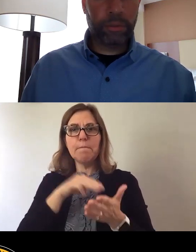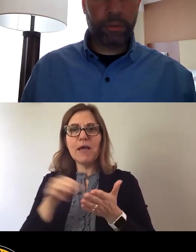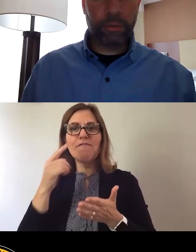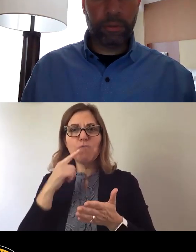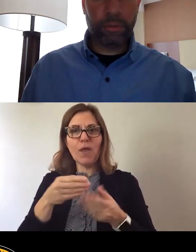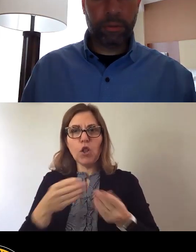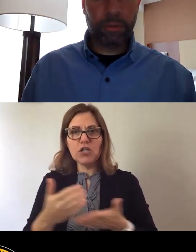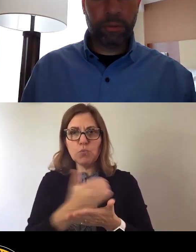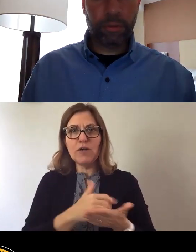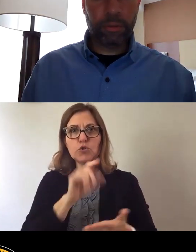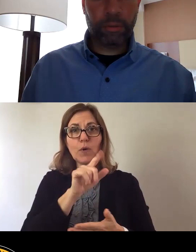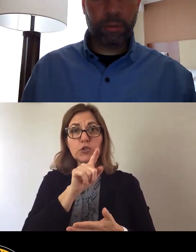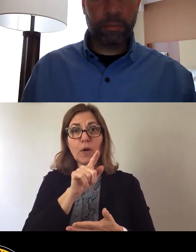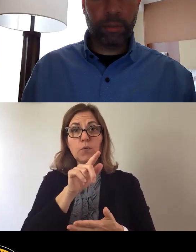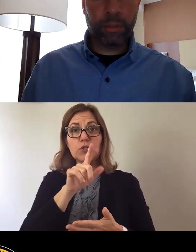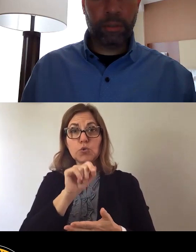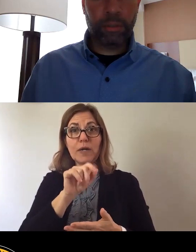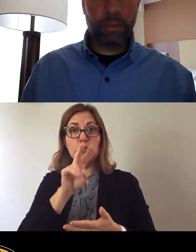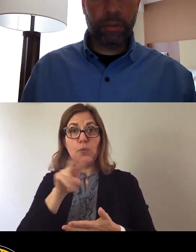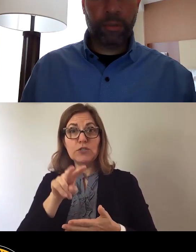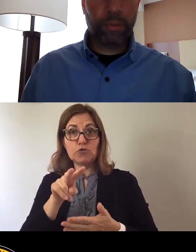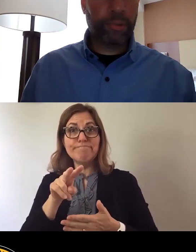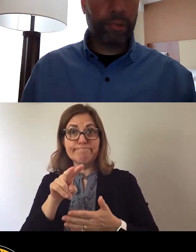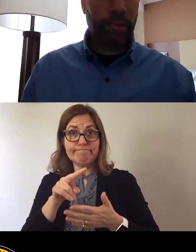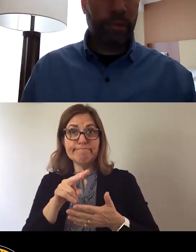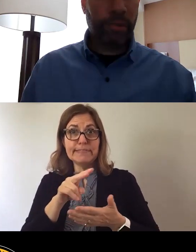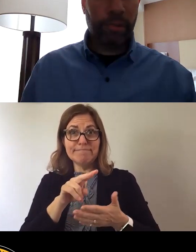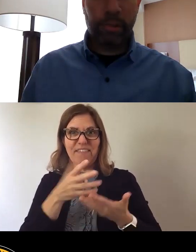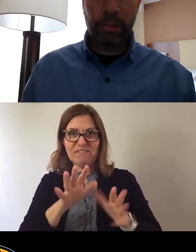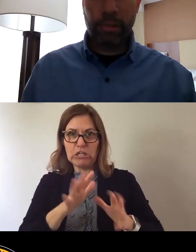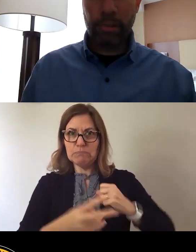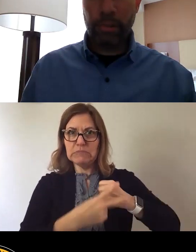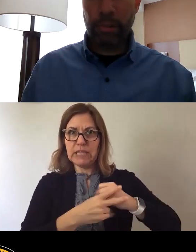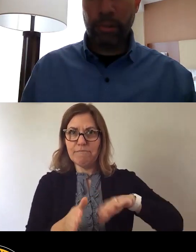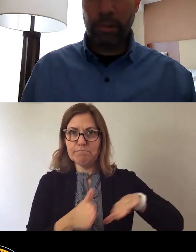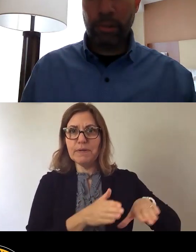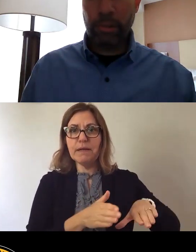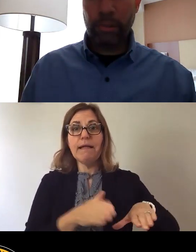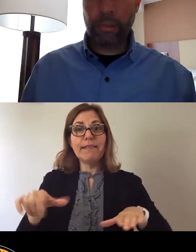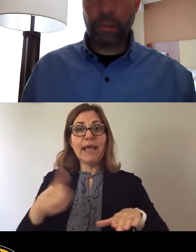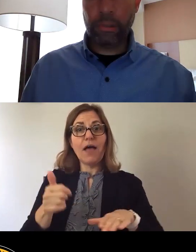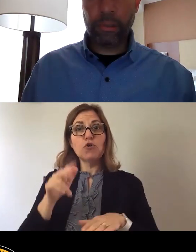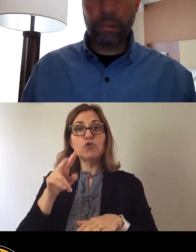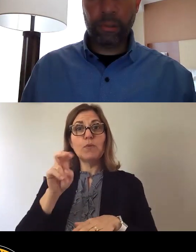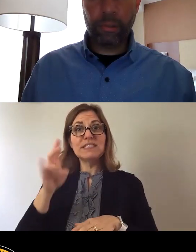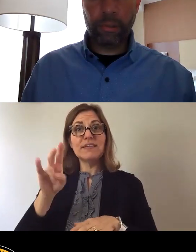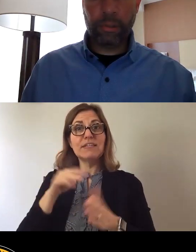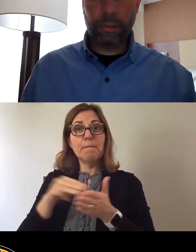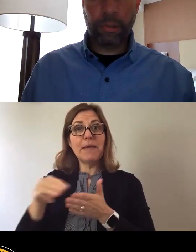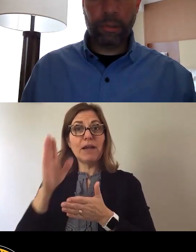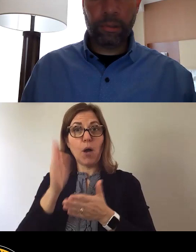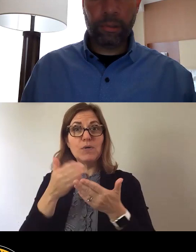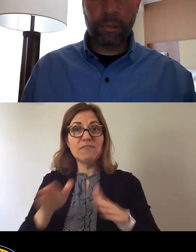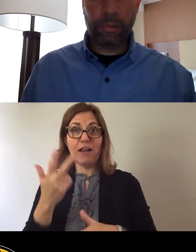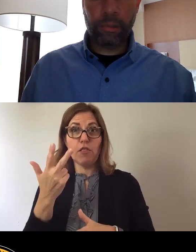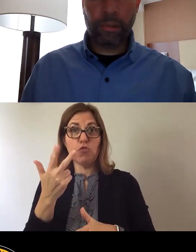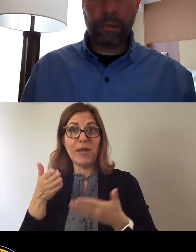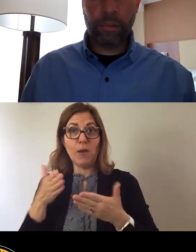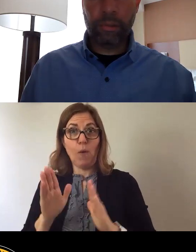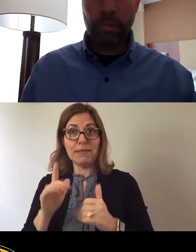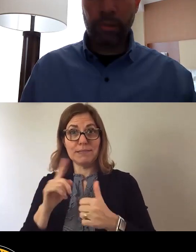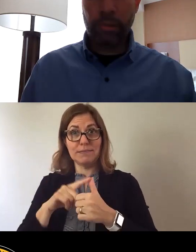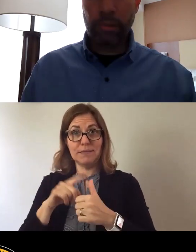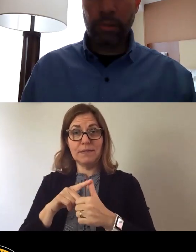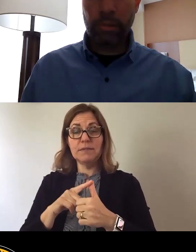I would take the remaining 217 million and I would divide that three ways. I would put aside